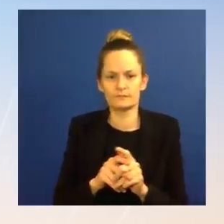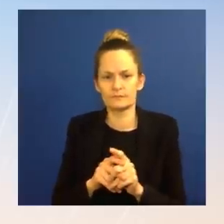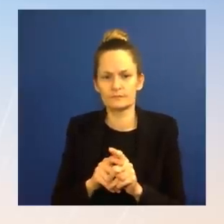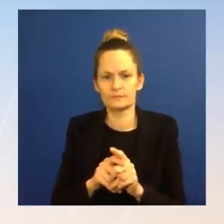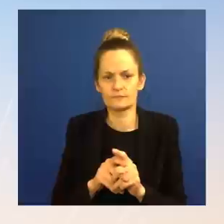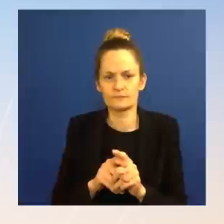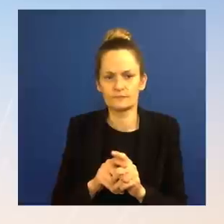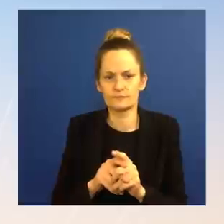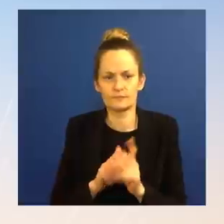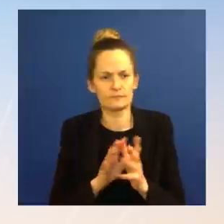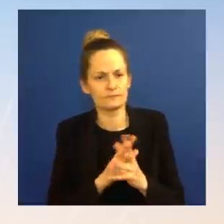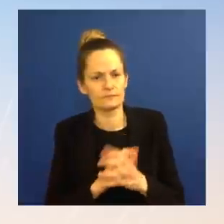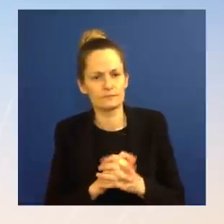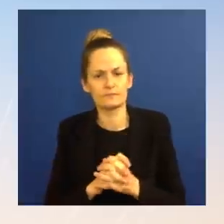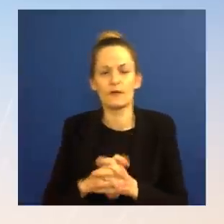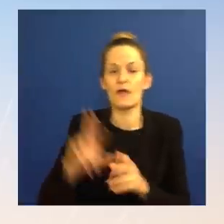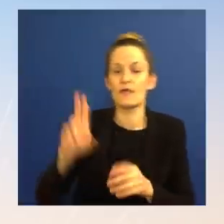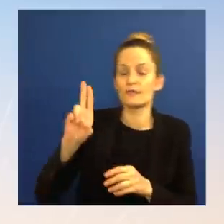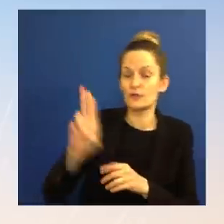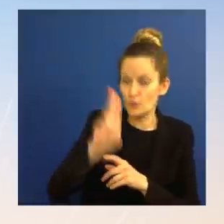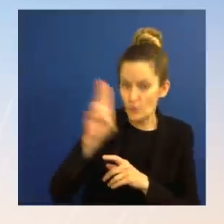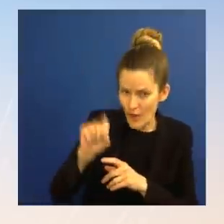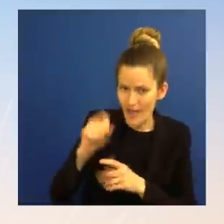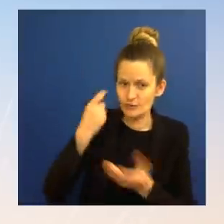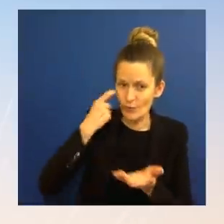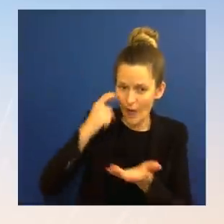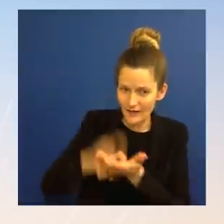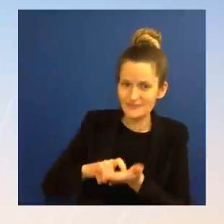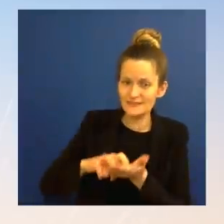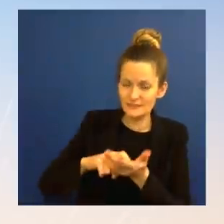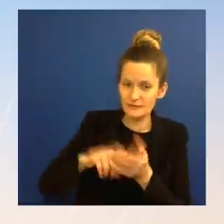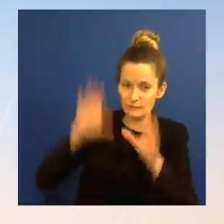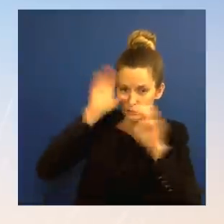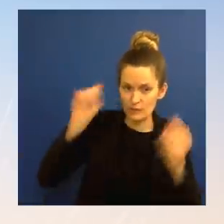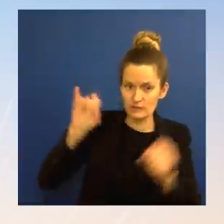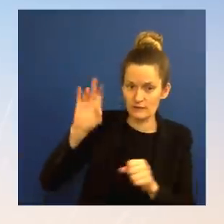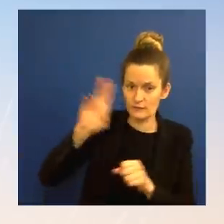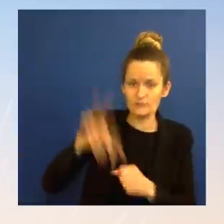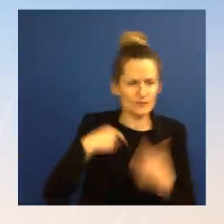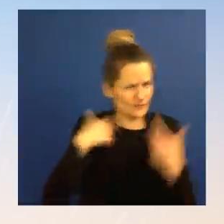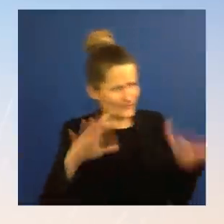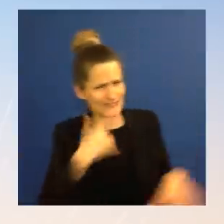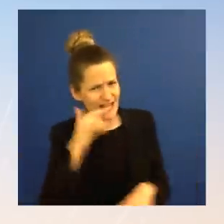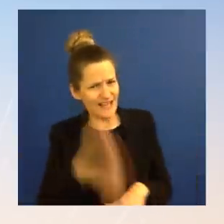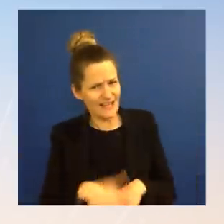Juan Guaido? Ms. Thanks, everyone, so much. Have a good evening. of the two biggest men, Janet.